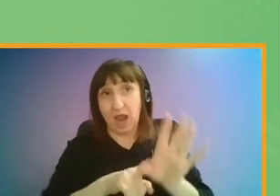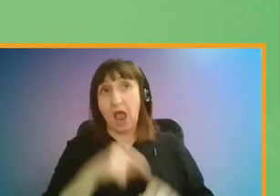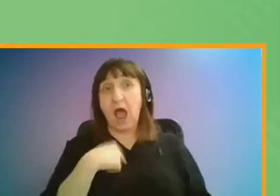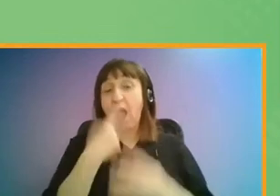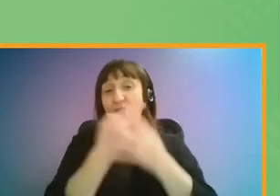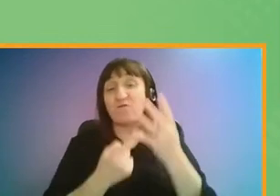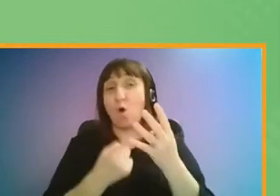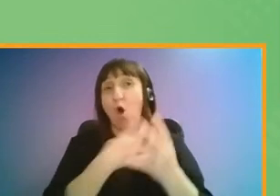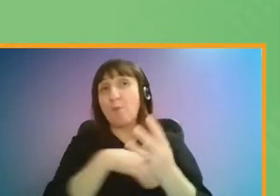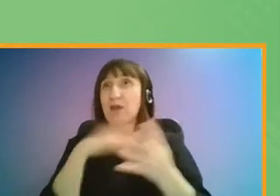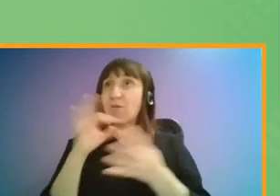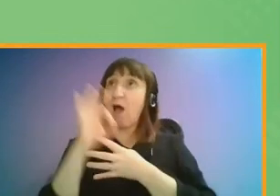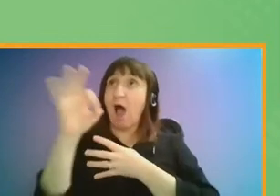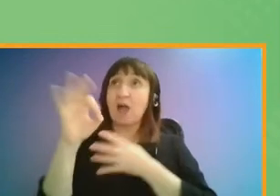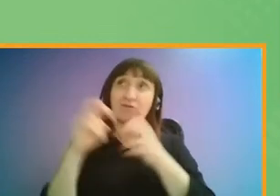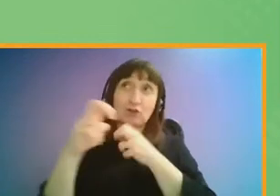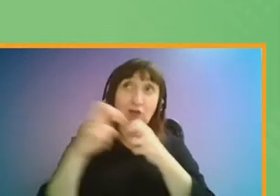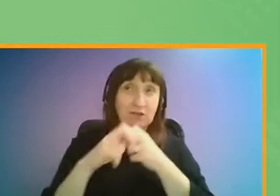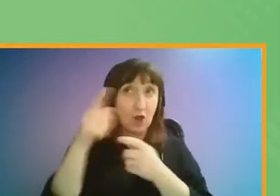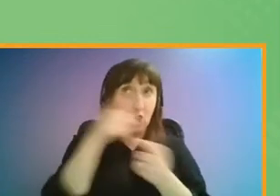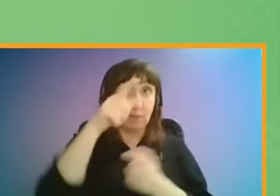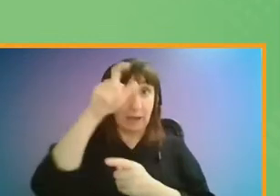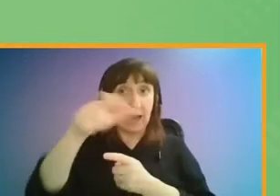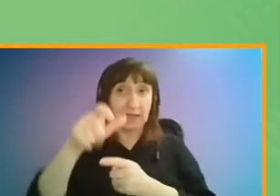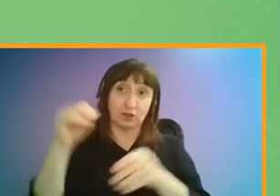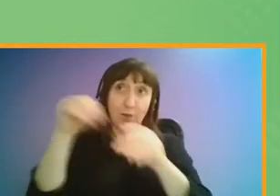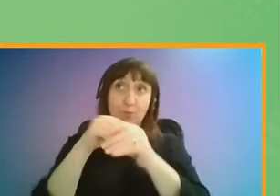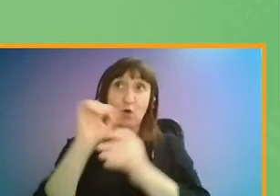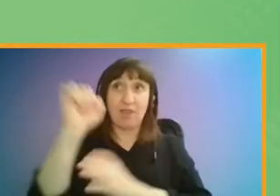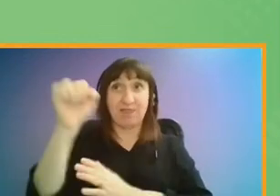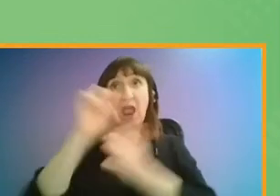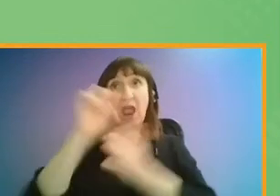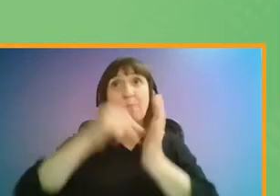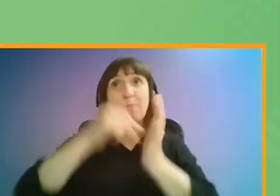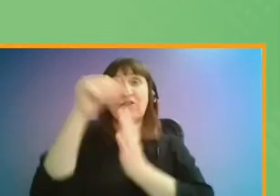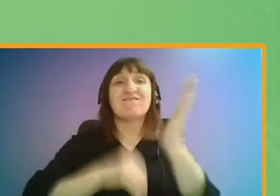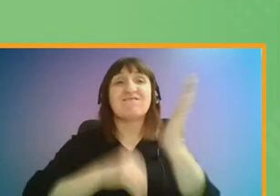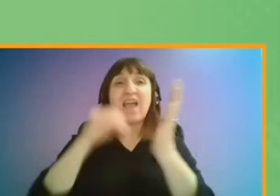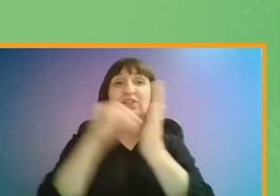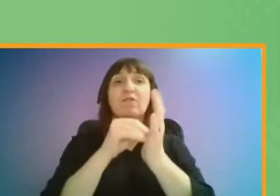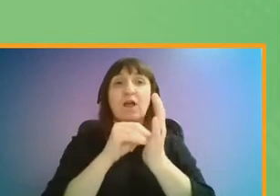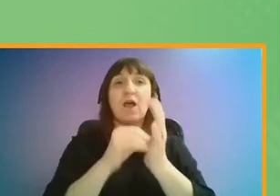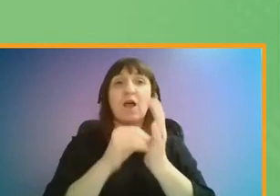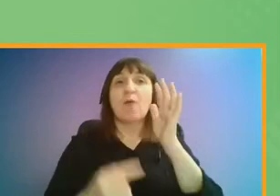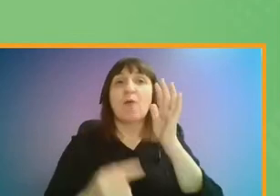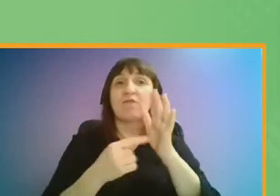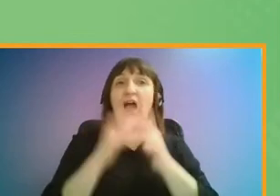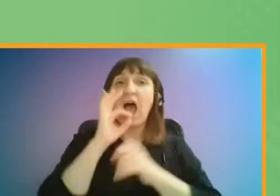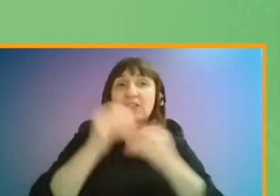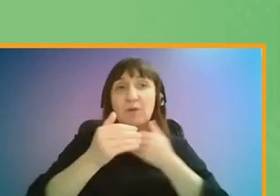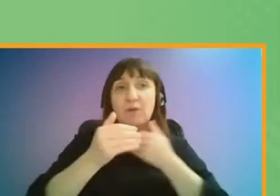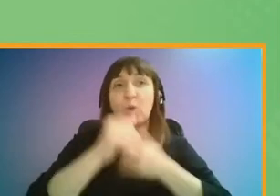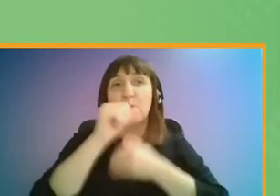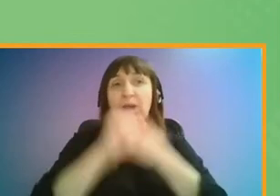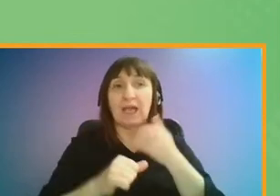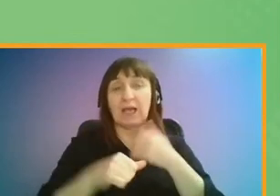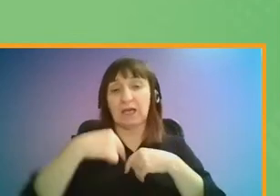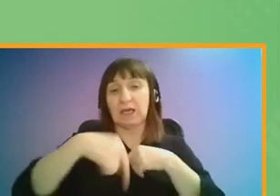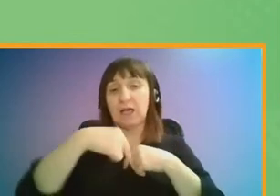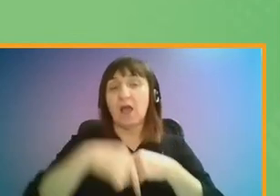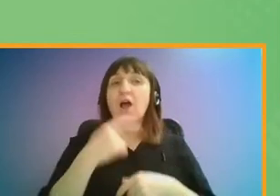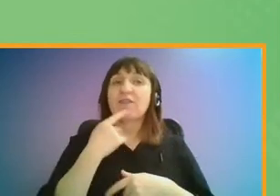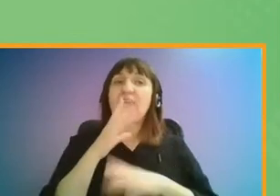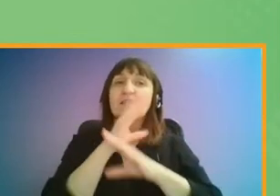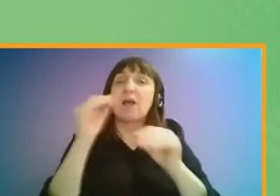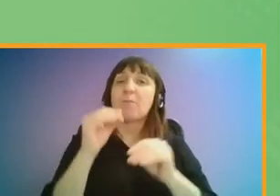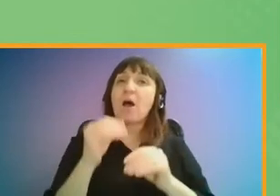mayoral asks for transport that we'd like the candidates to put in their manifest. We'll be promoting these asks in the coming weeks, and later this summer we'll be launching a